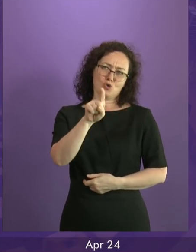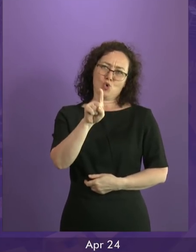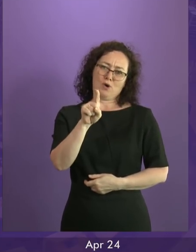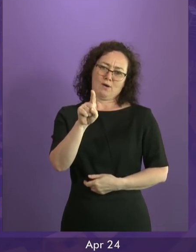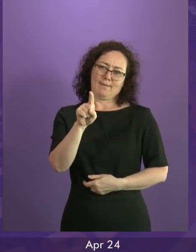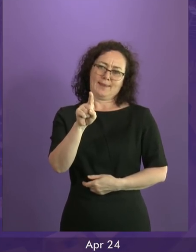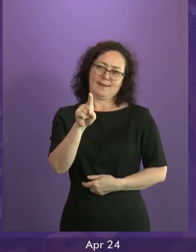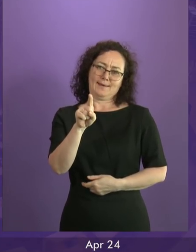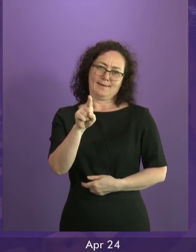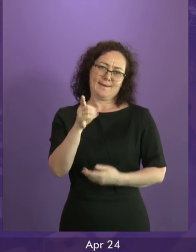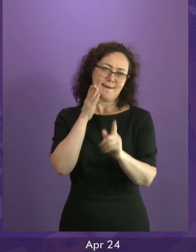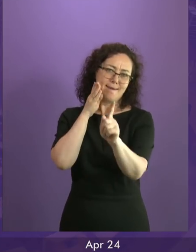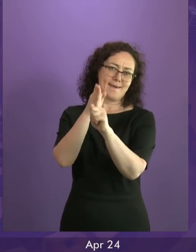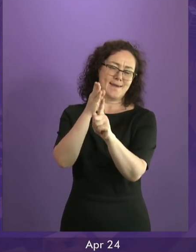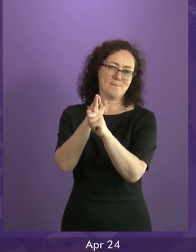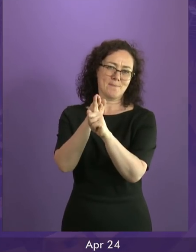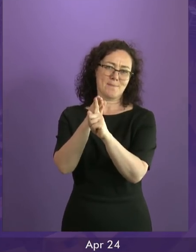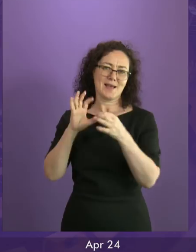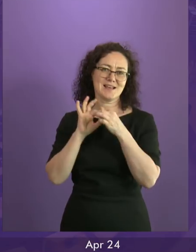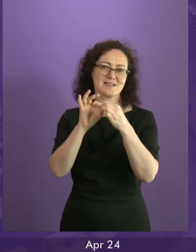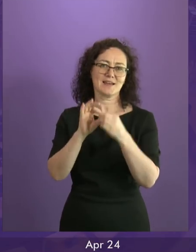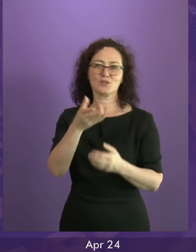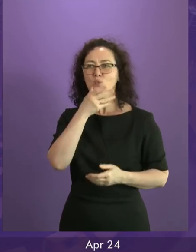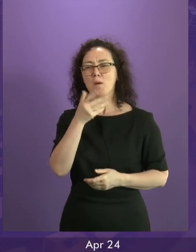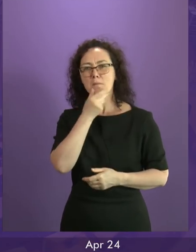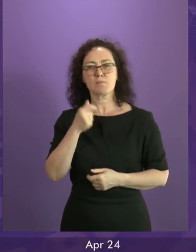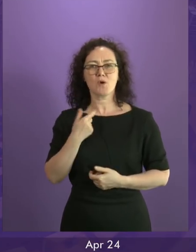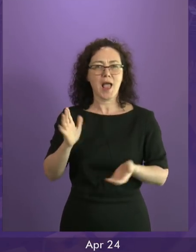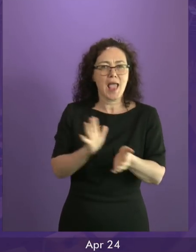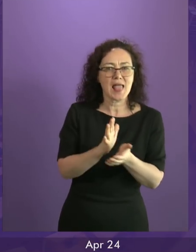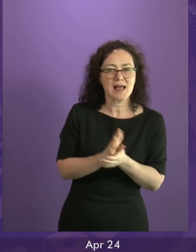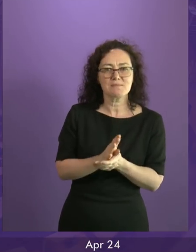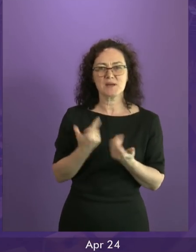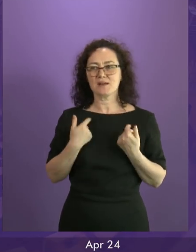by grievance and division? First Minister.